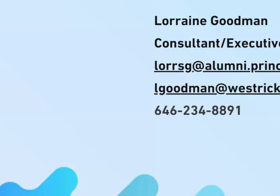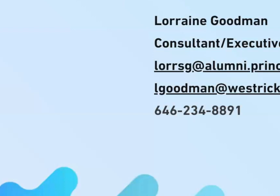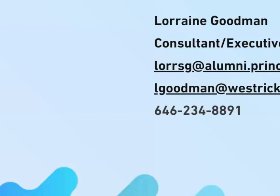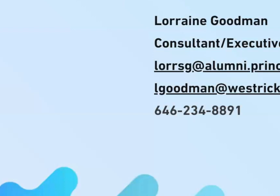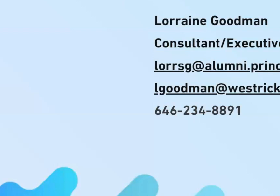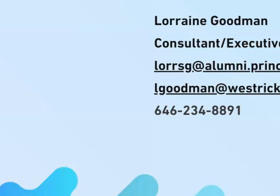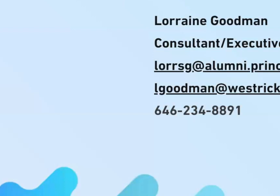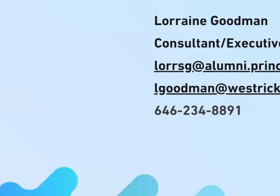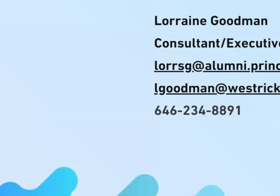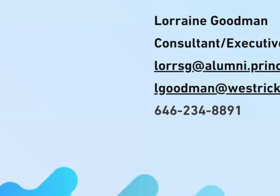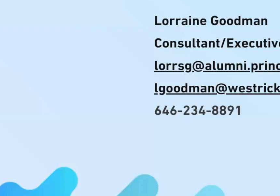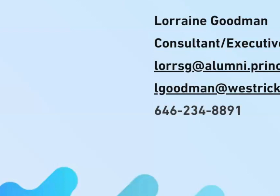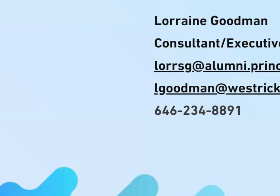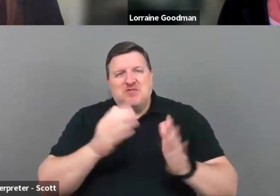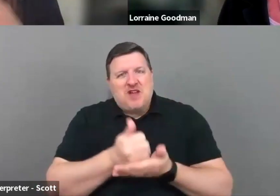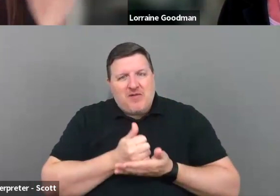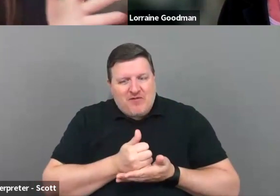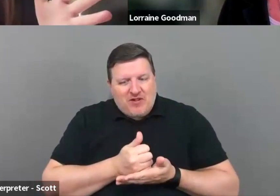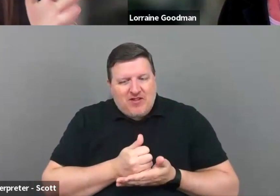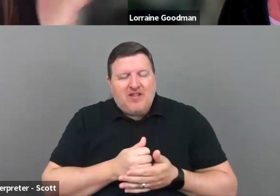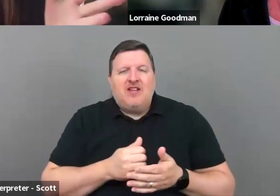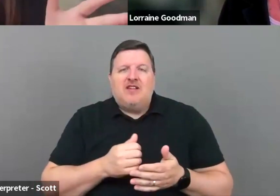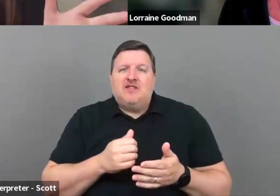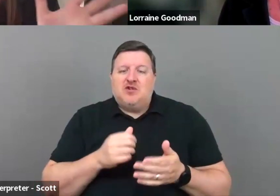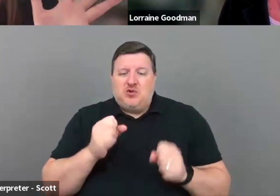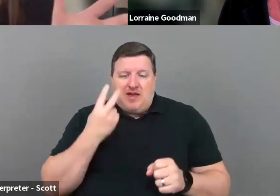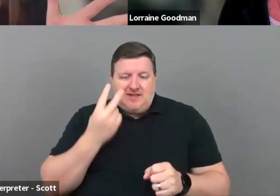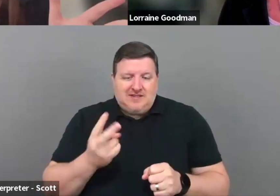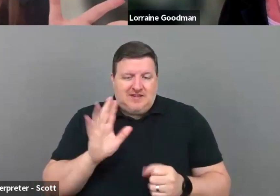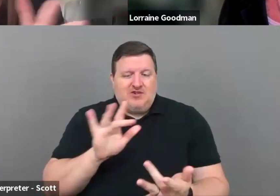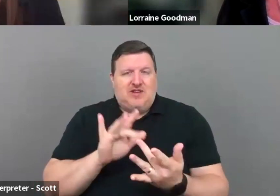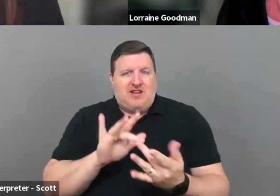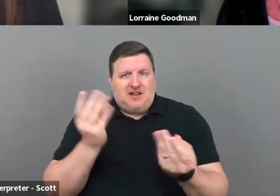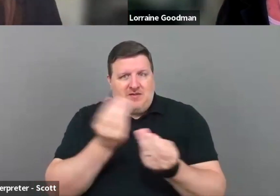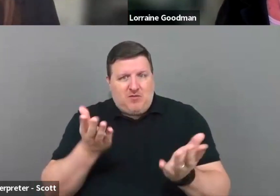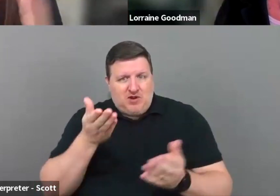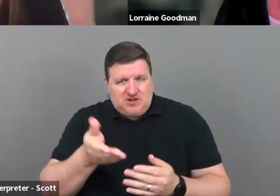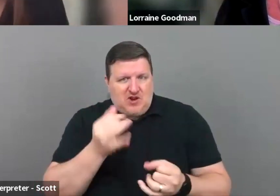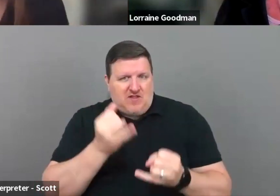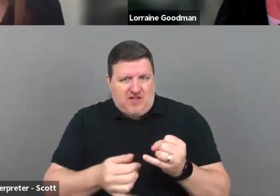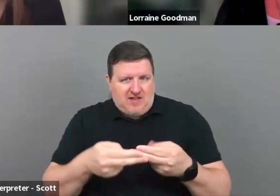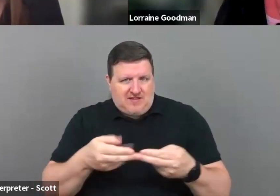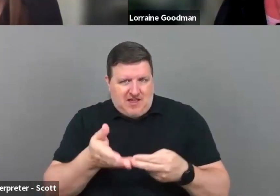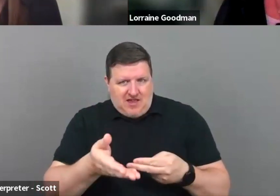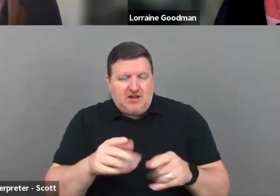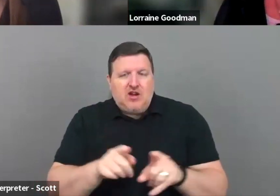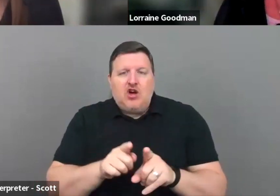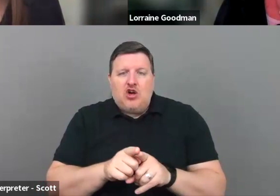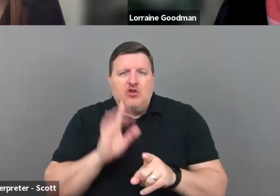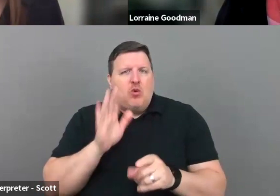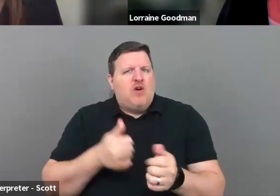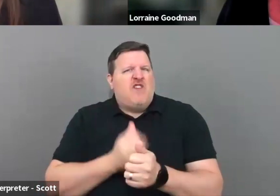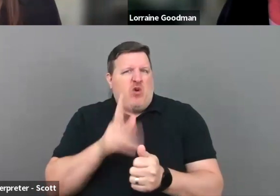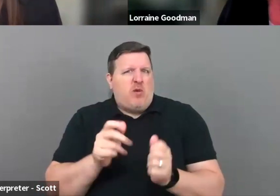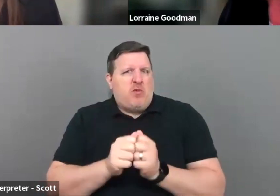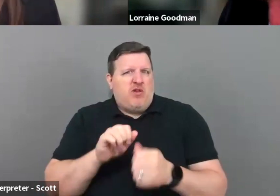and stories, which are so helpful as well. Um, folks, you can see Lorraine's contact info on that last slide. I will also be following up with you all